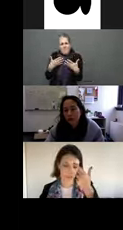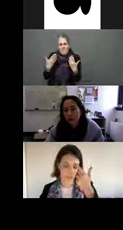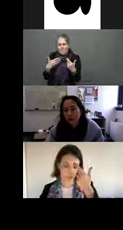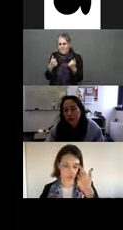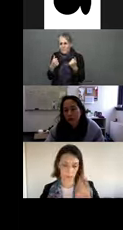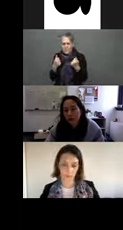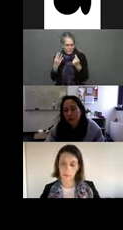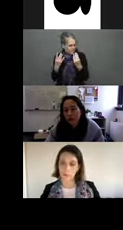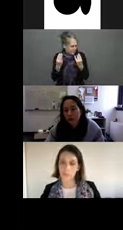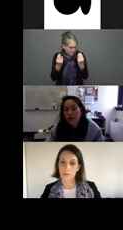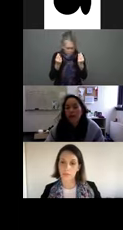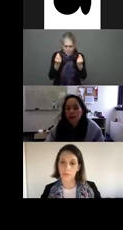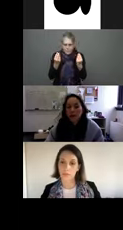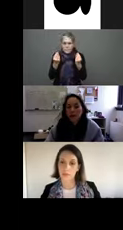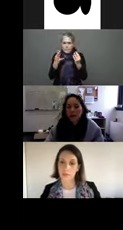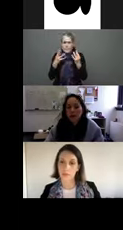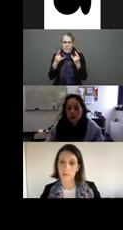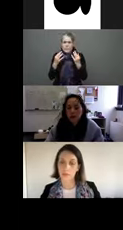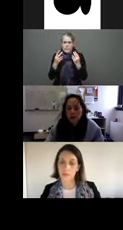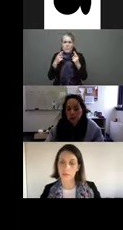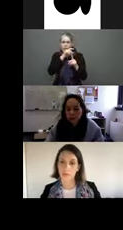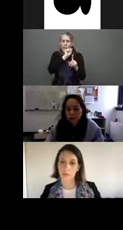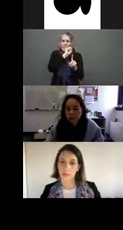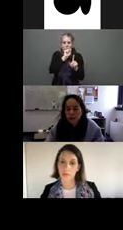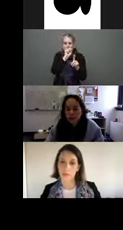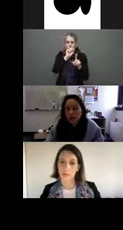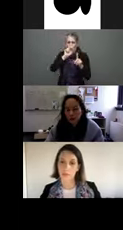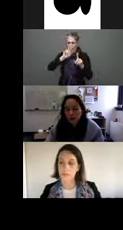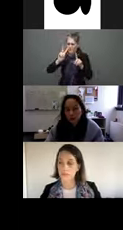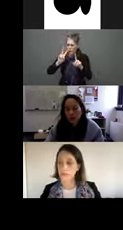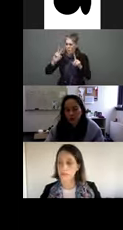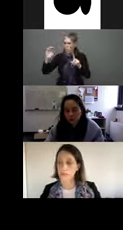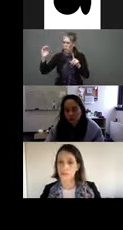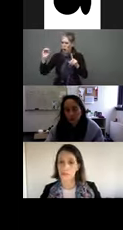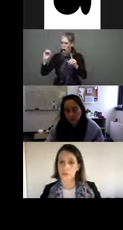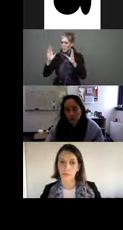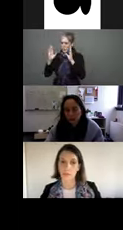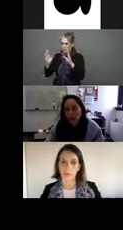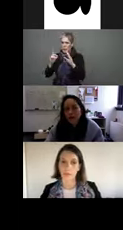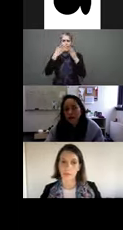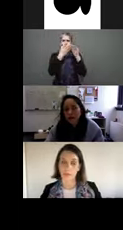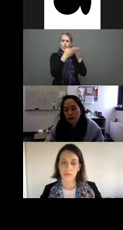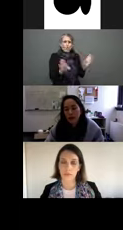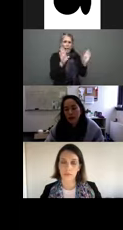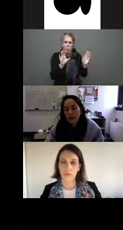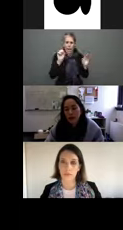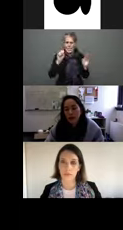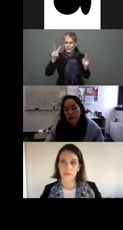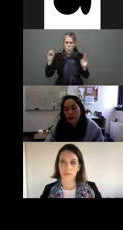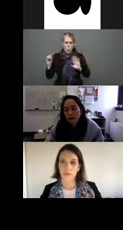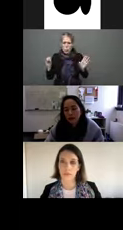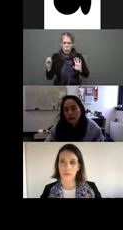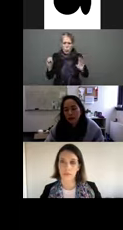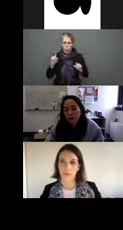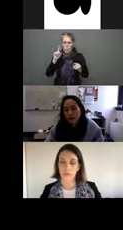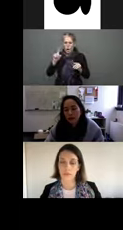subject verb object, which was not the general order that we got. But when we looked more closely, we found that there was